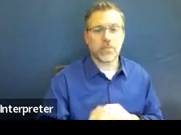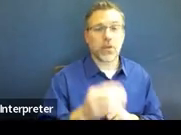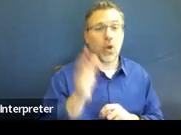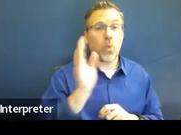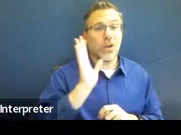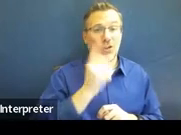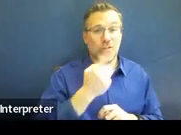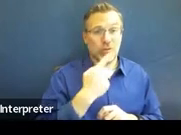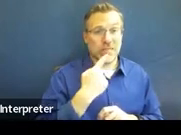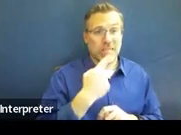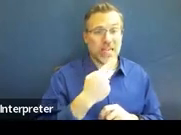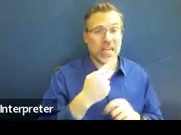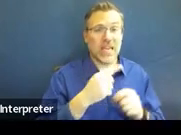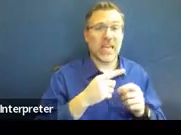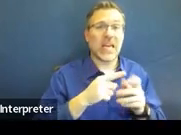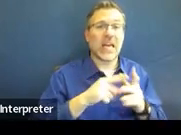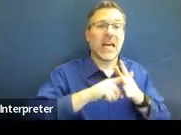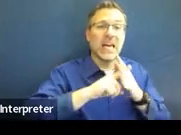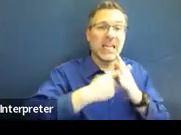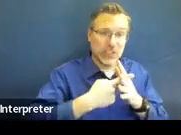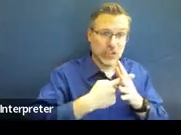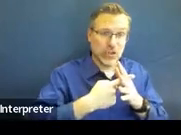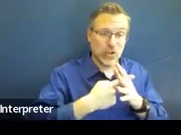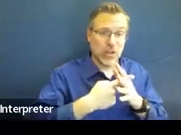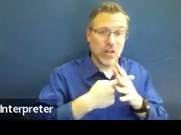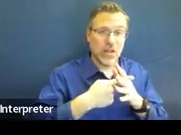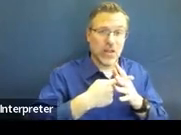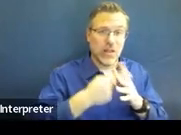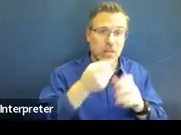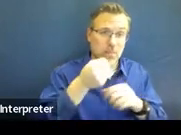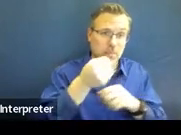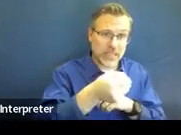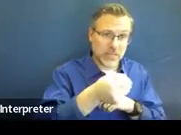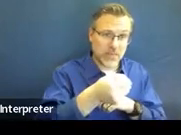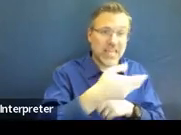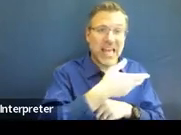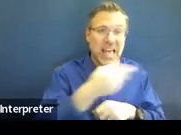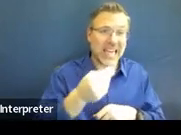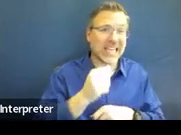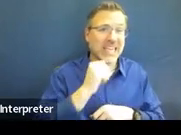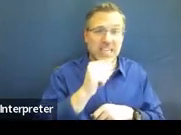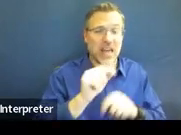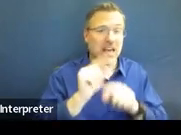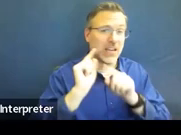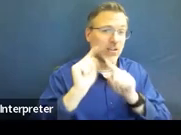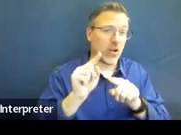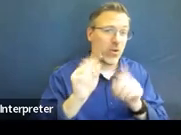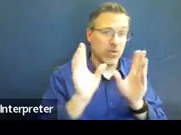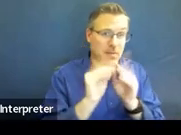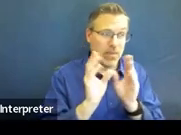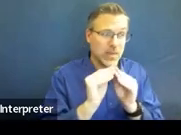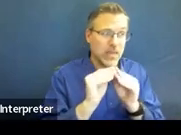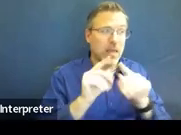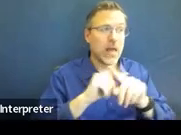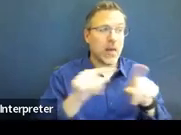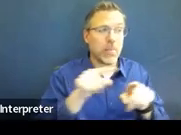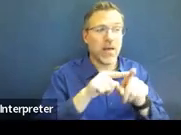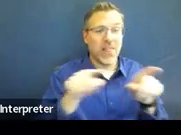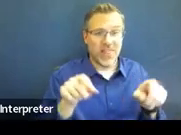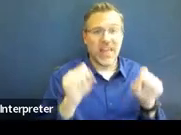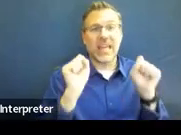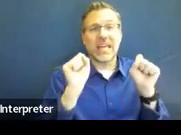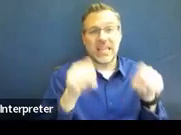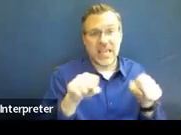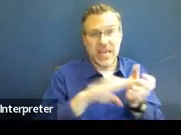the initial placement and if they did not attend the meeting. However, they can waive their